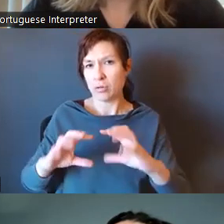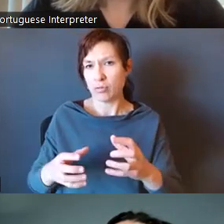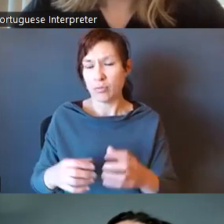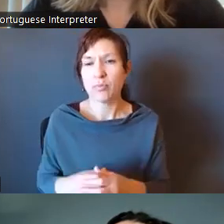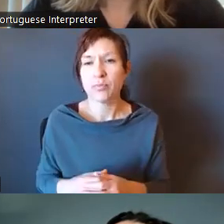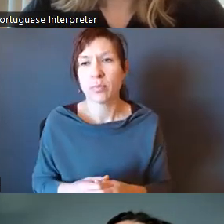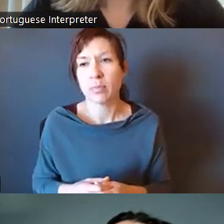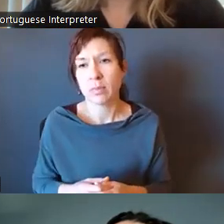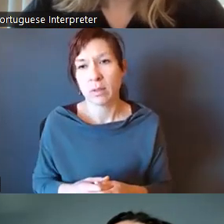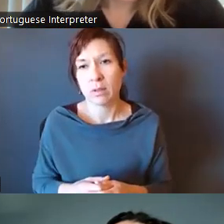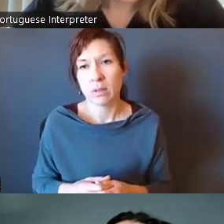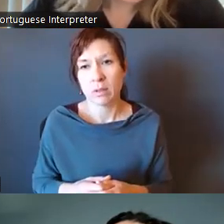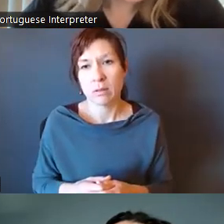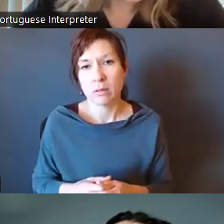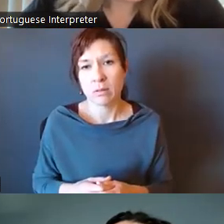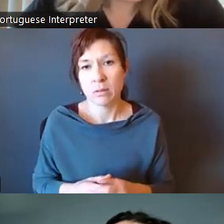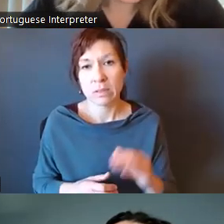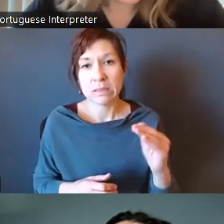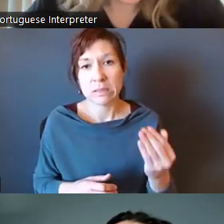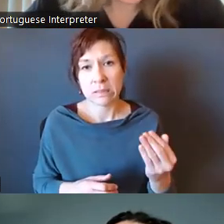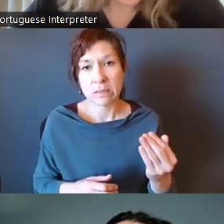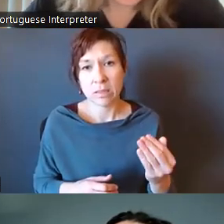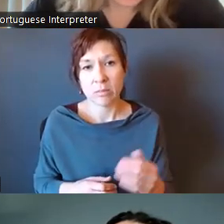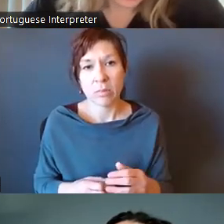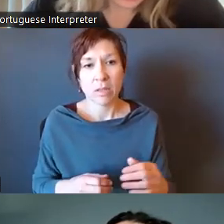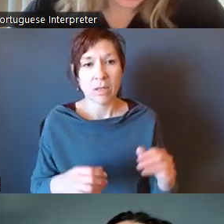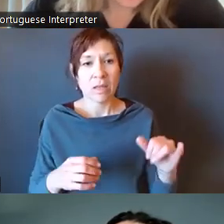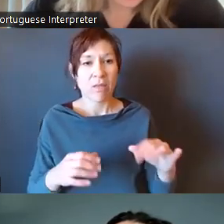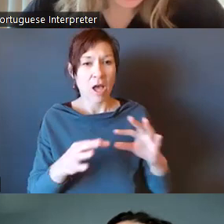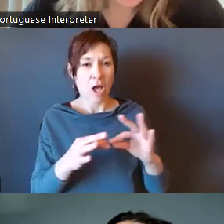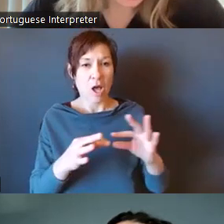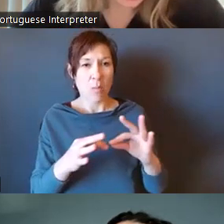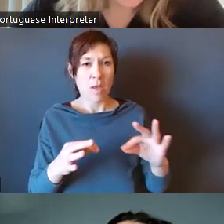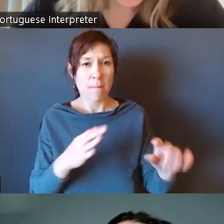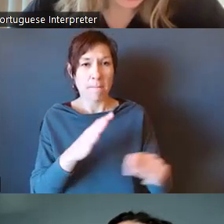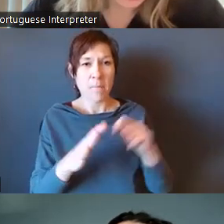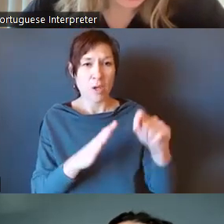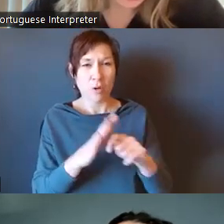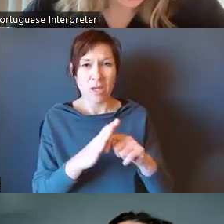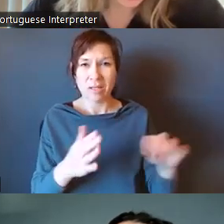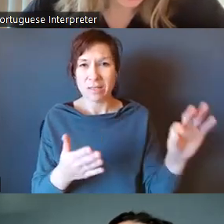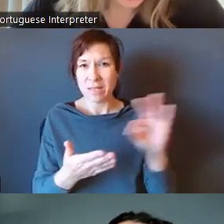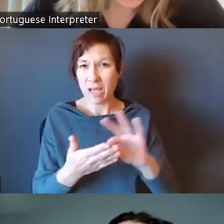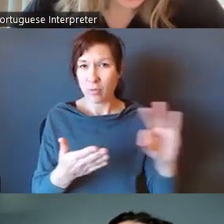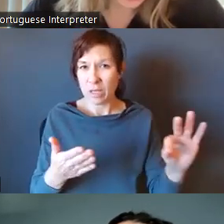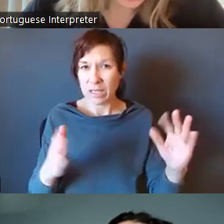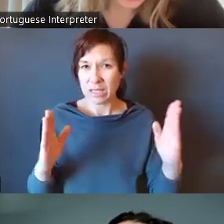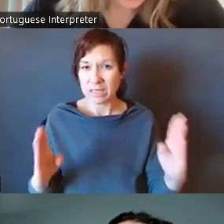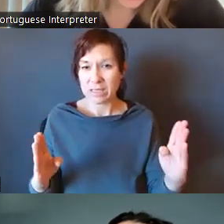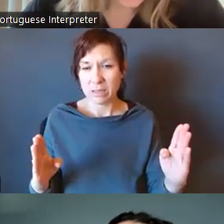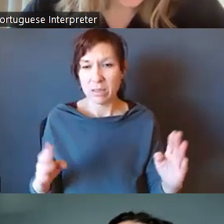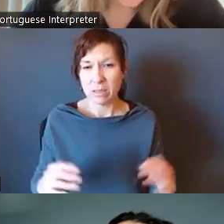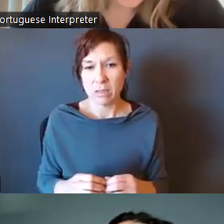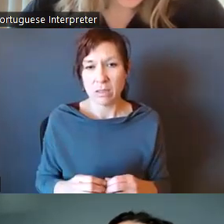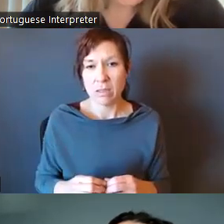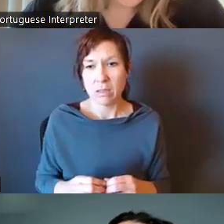that with this nine week comment period, it we're giving on this strategy,